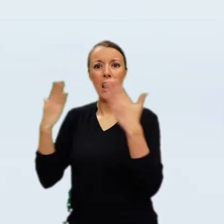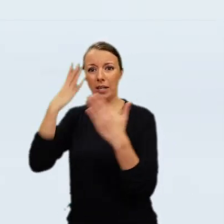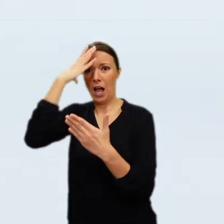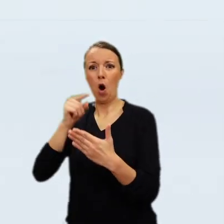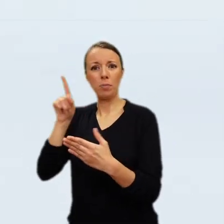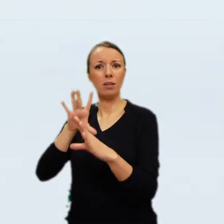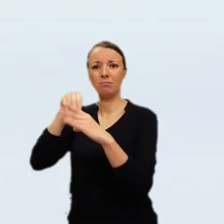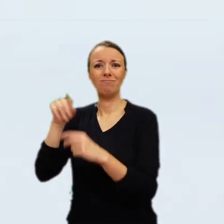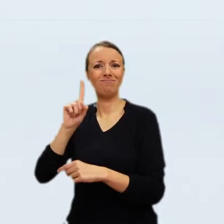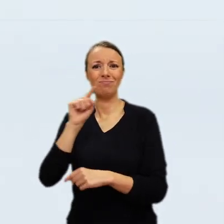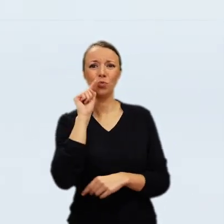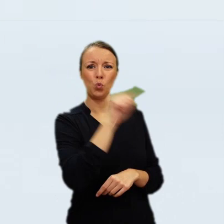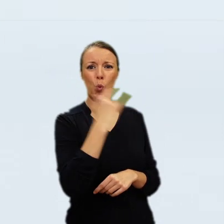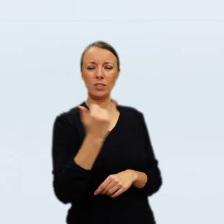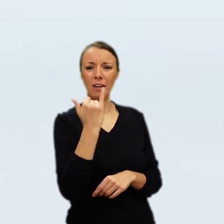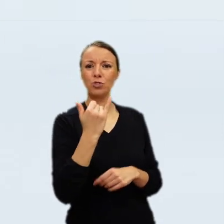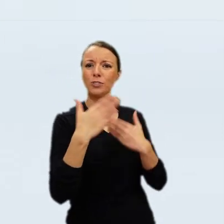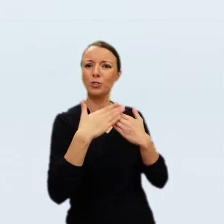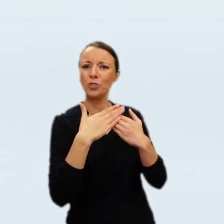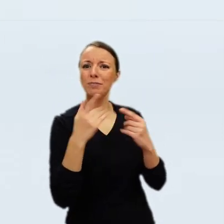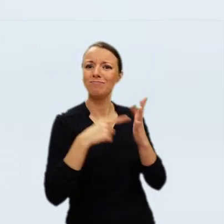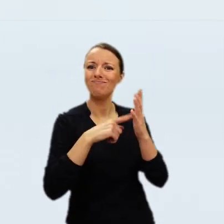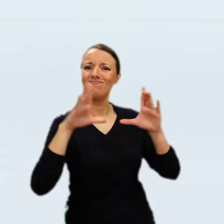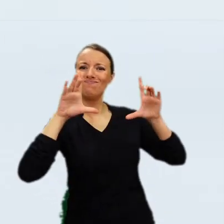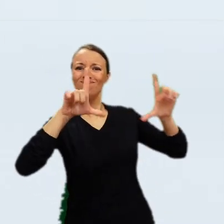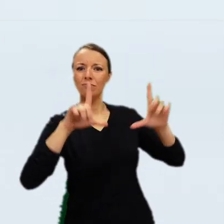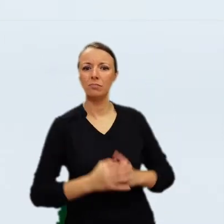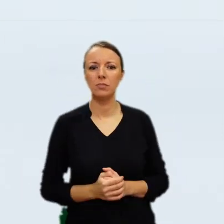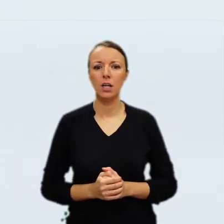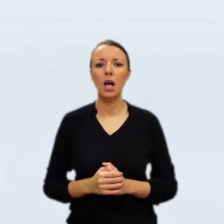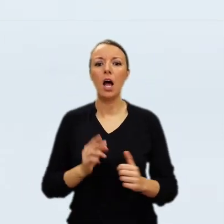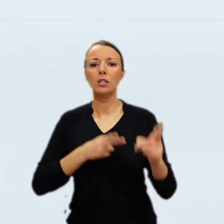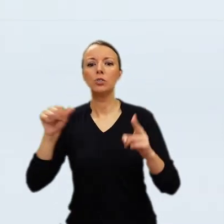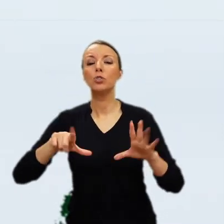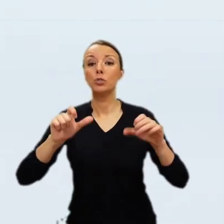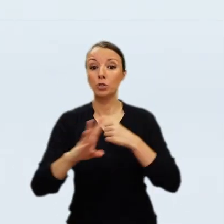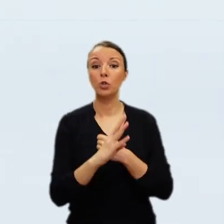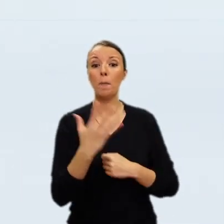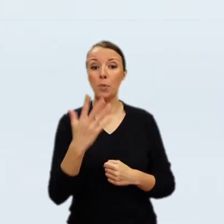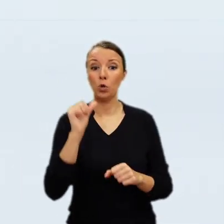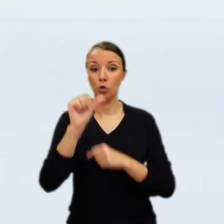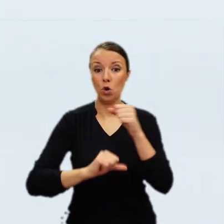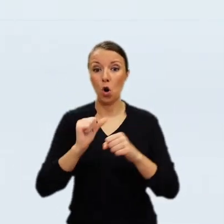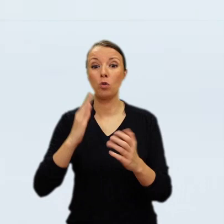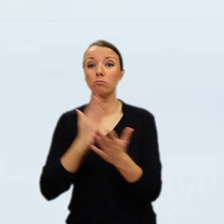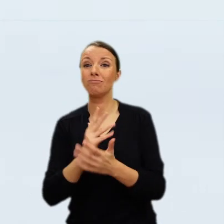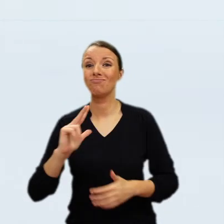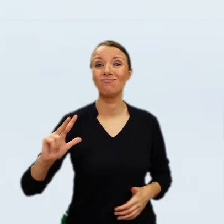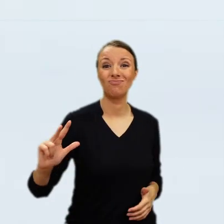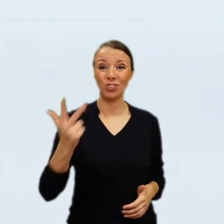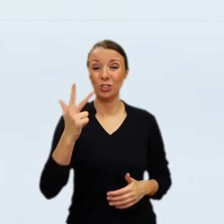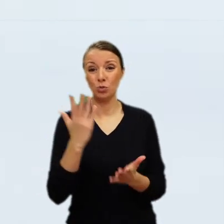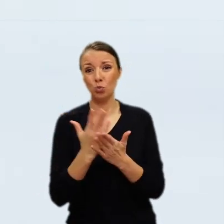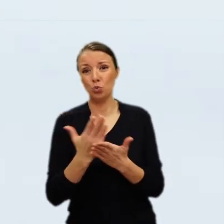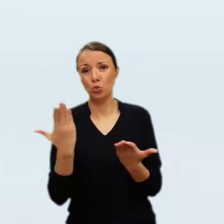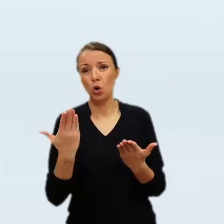were unpacked and returned to the rooms of the Wazienki Palace on the aisle. The Polish writer is described